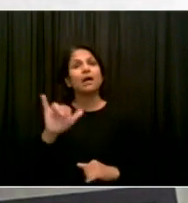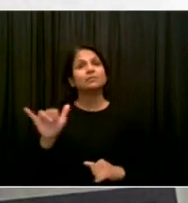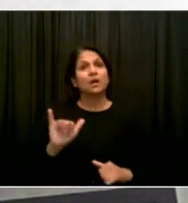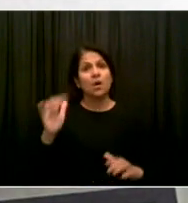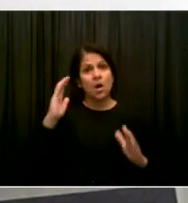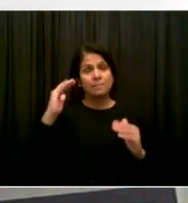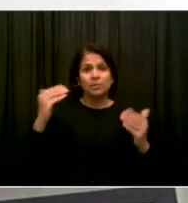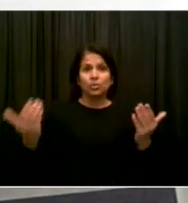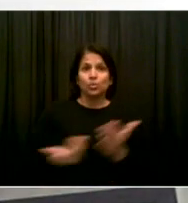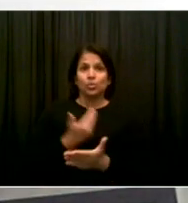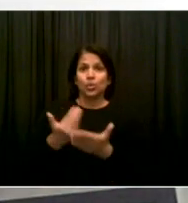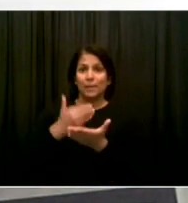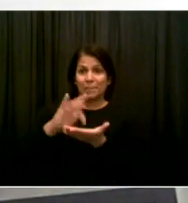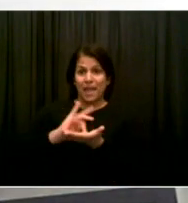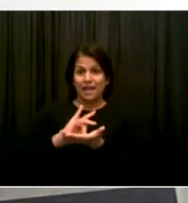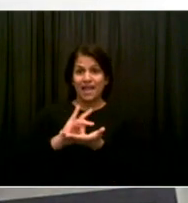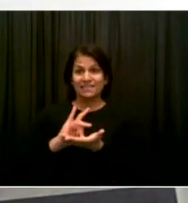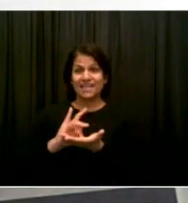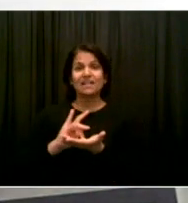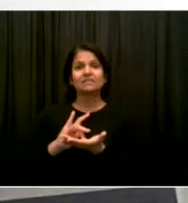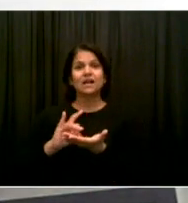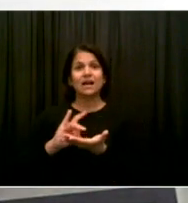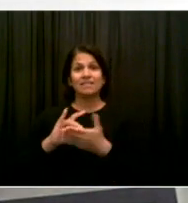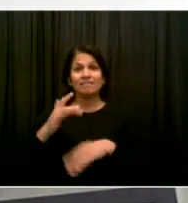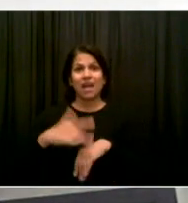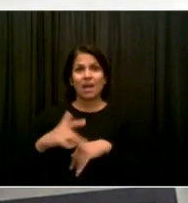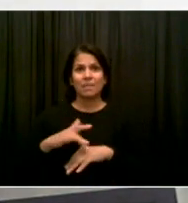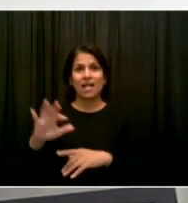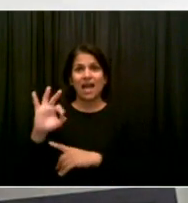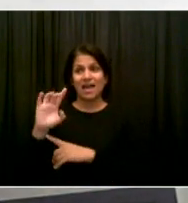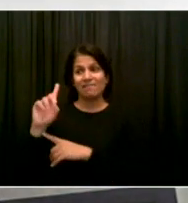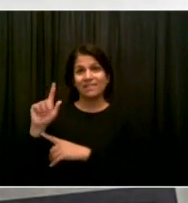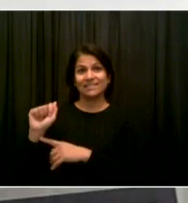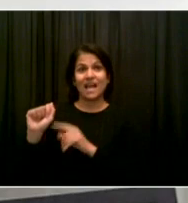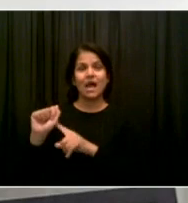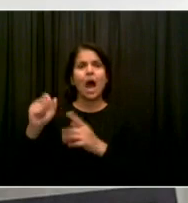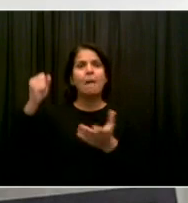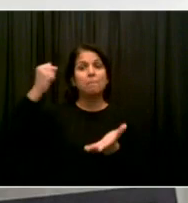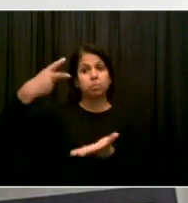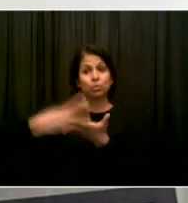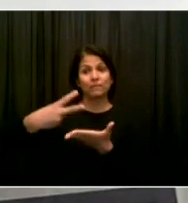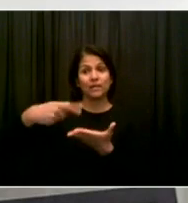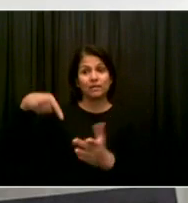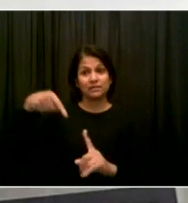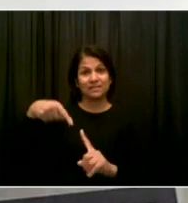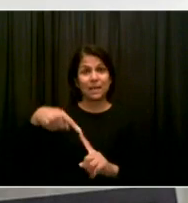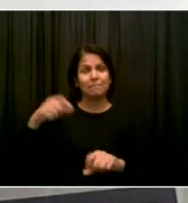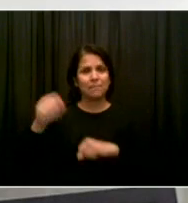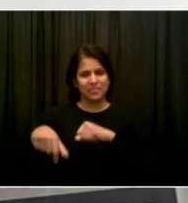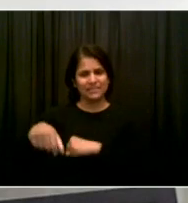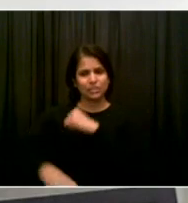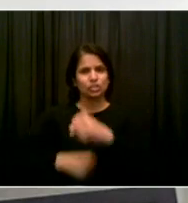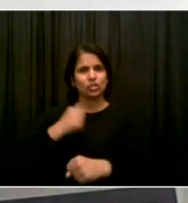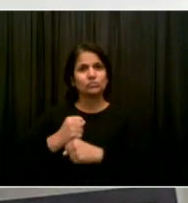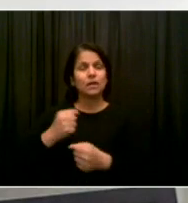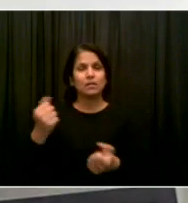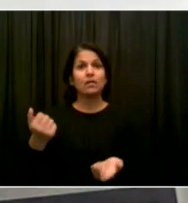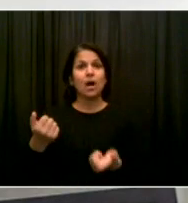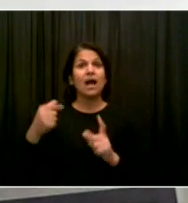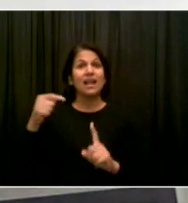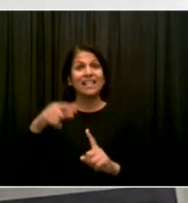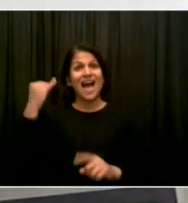approved by the FDA by the end of the year, that with these medications we will be able, when someone tests